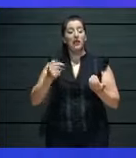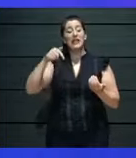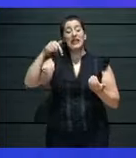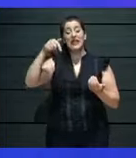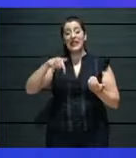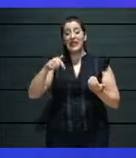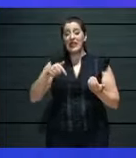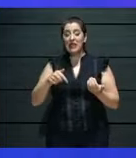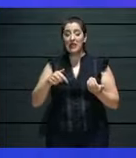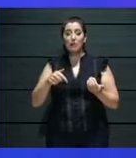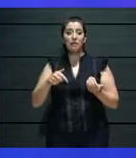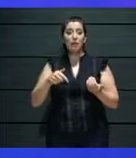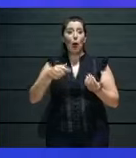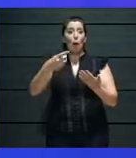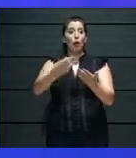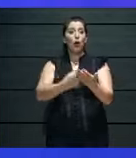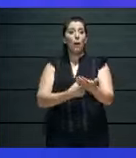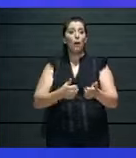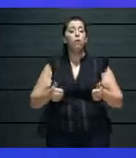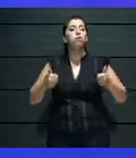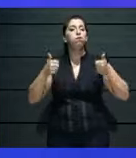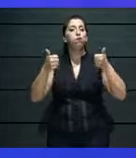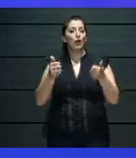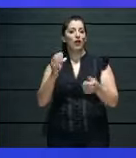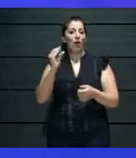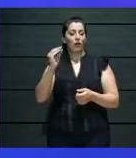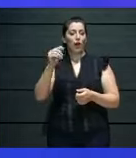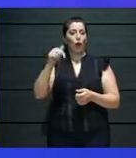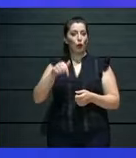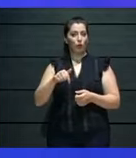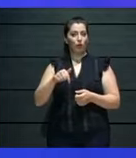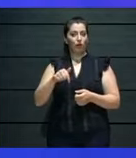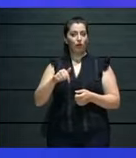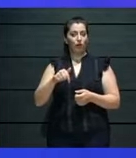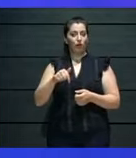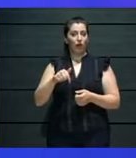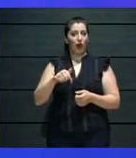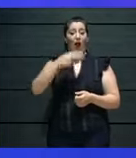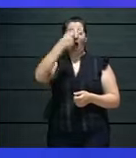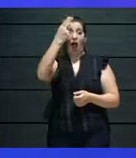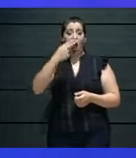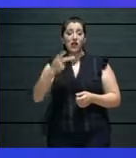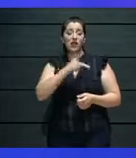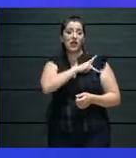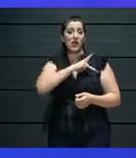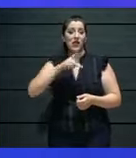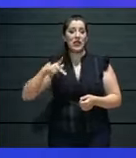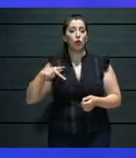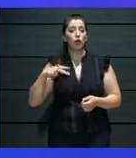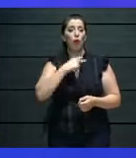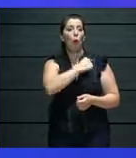which this is. Arts Council Malta embraces 11 public